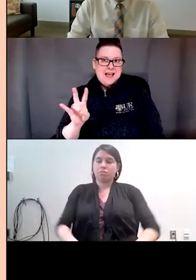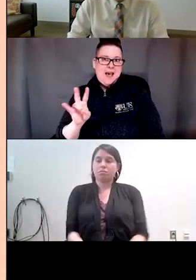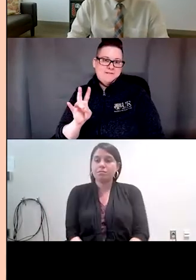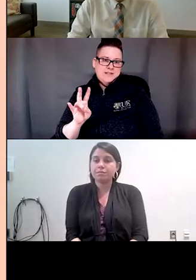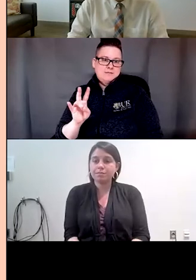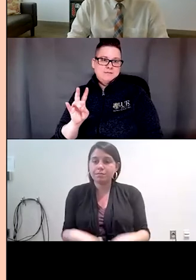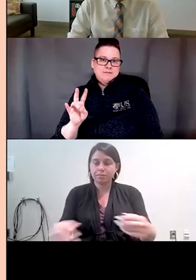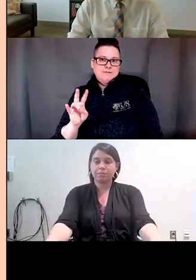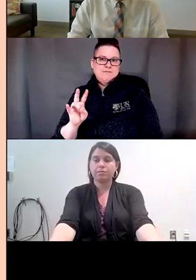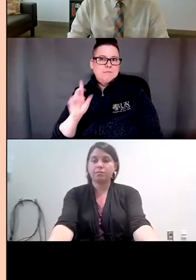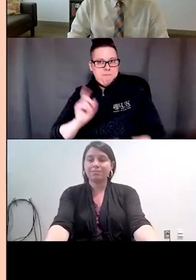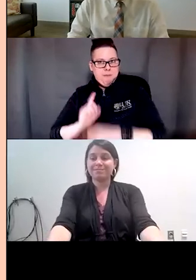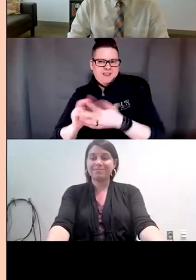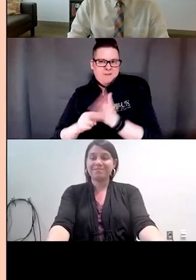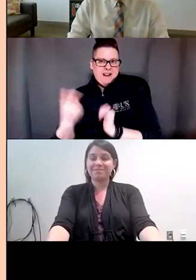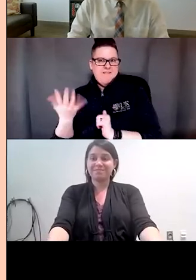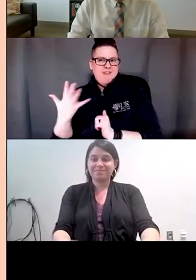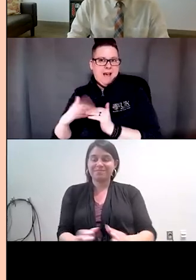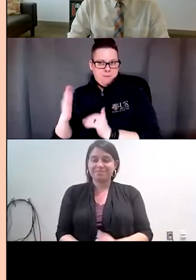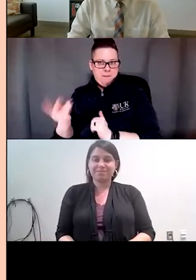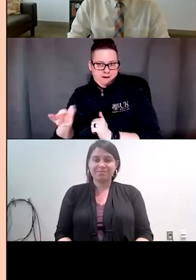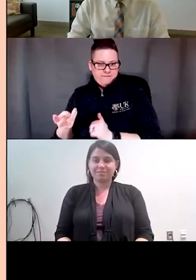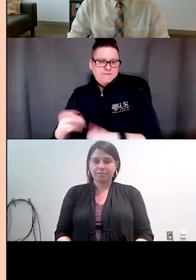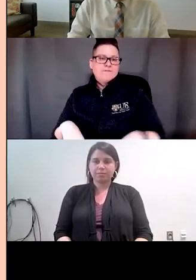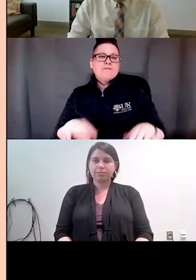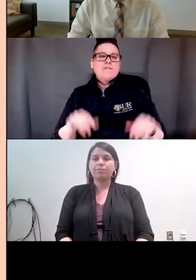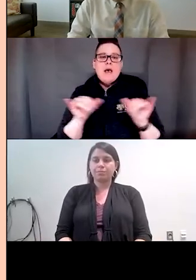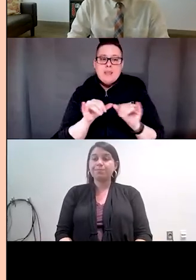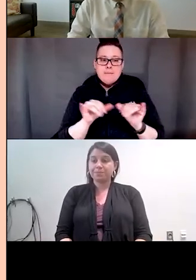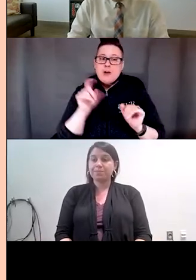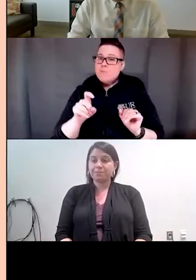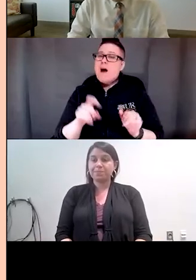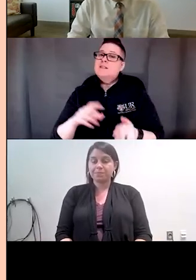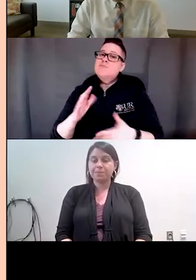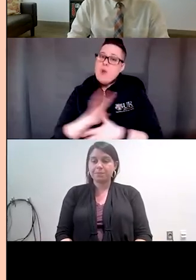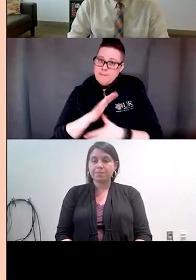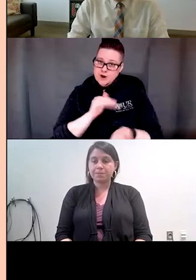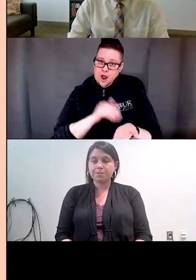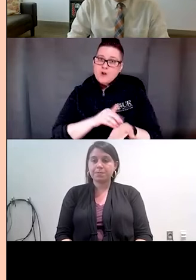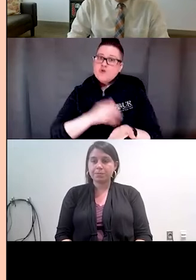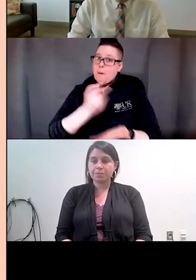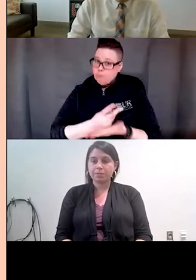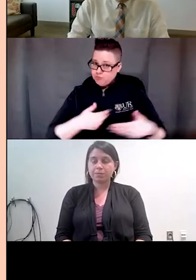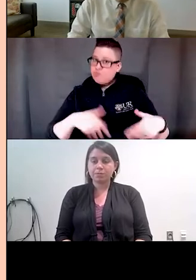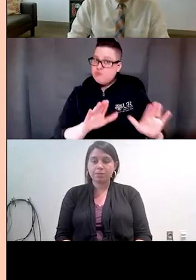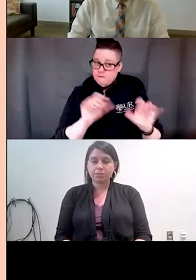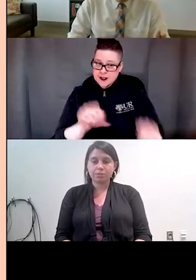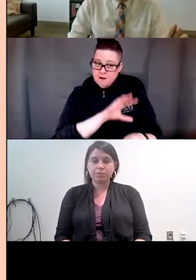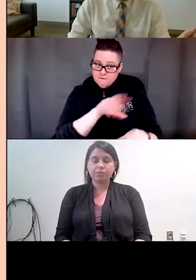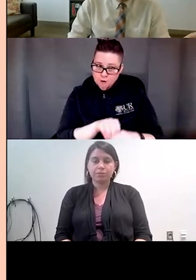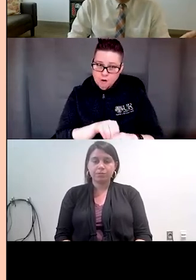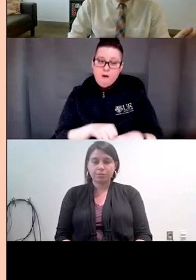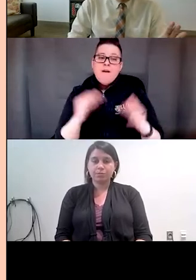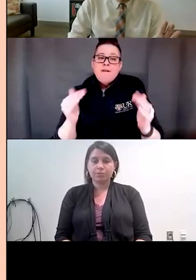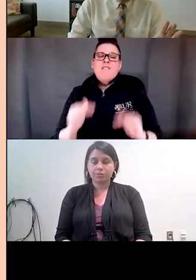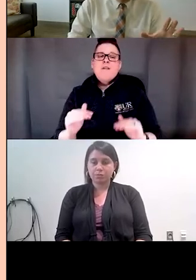on one of these measures. They had to get medical clearance from their PCP. They were